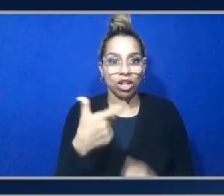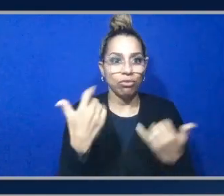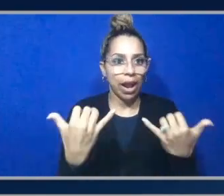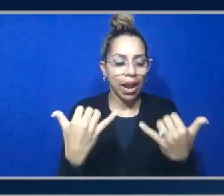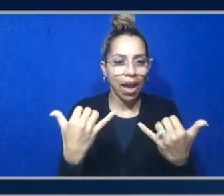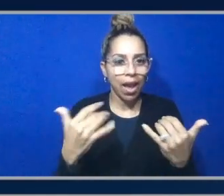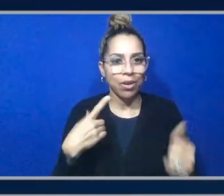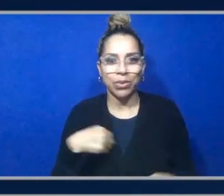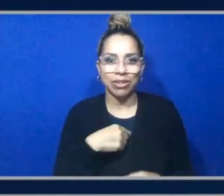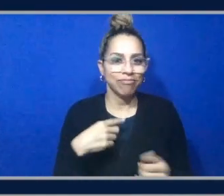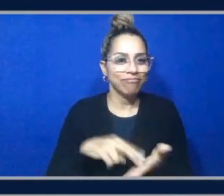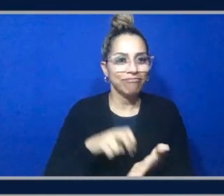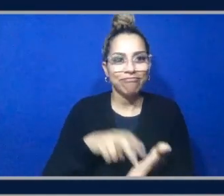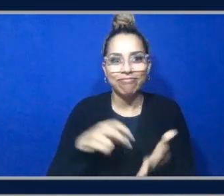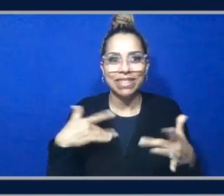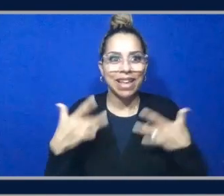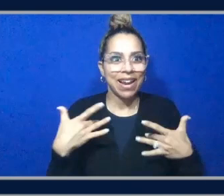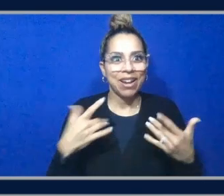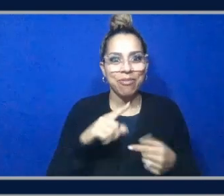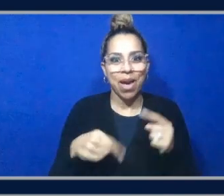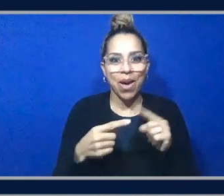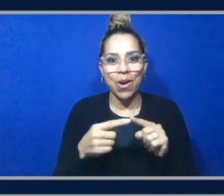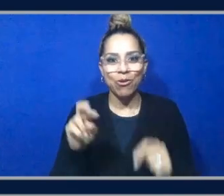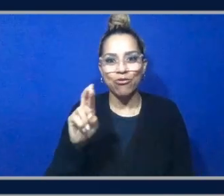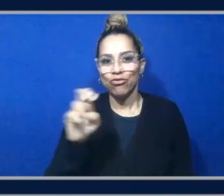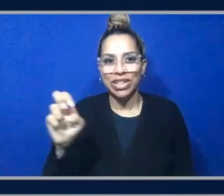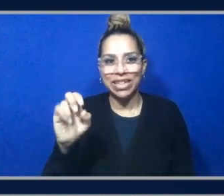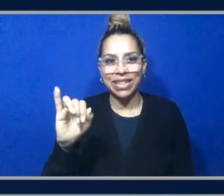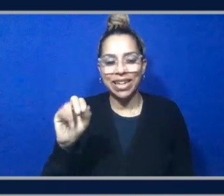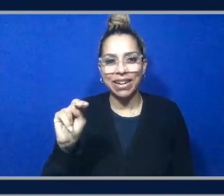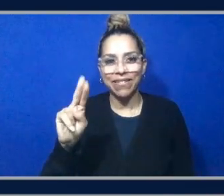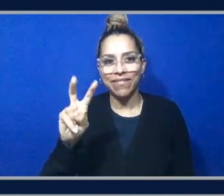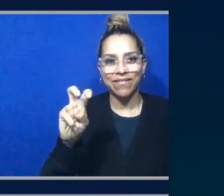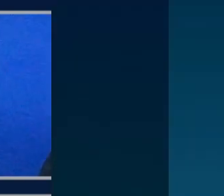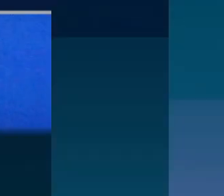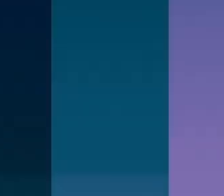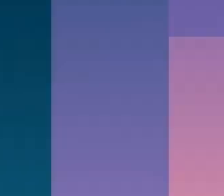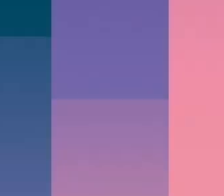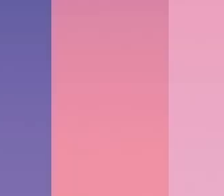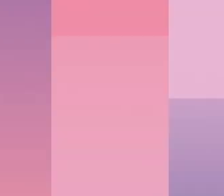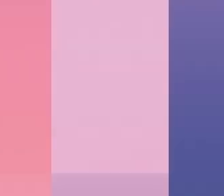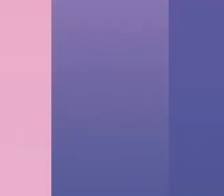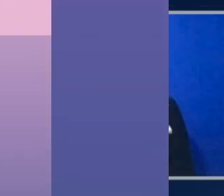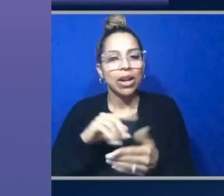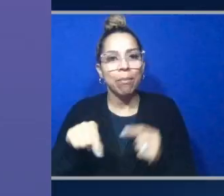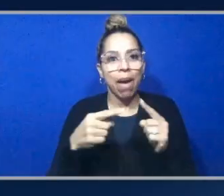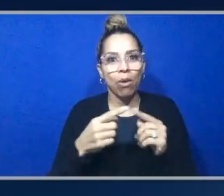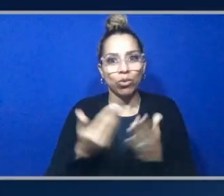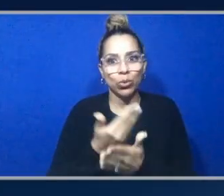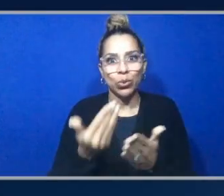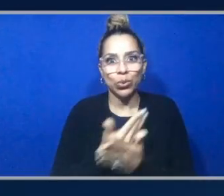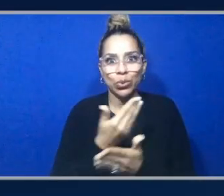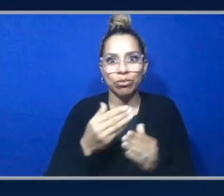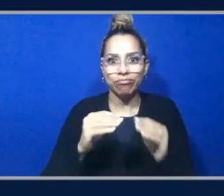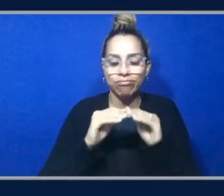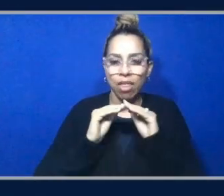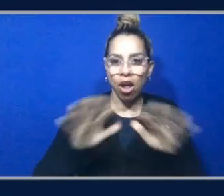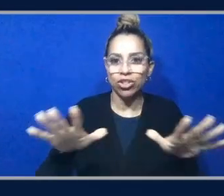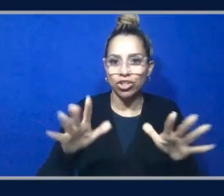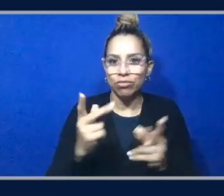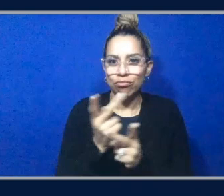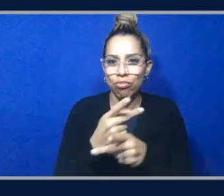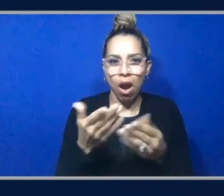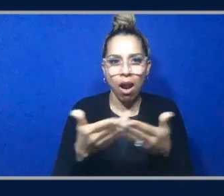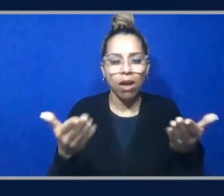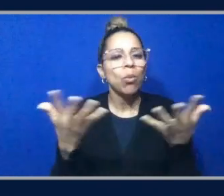excited about reinvent but we're going to be learning about a lot of launches what is you know the biggest thing you want them to remember from this launch